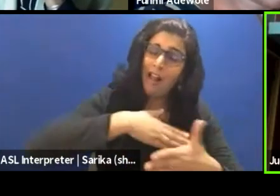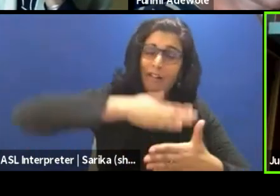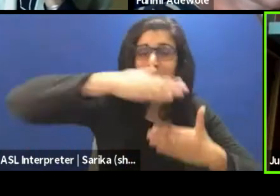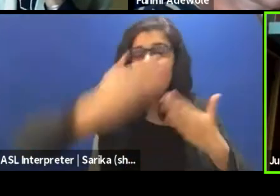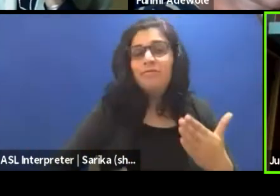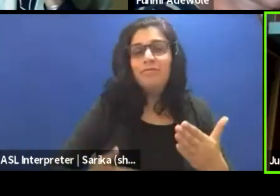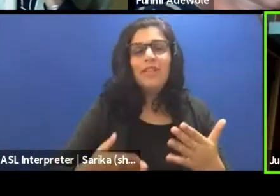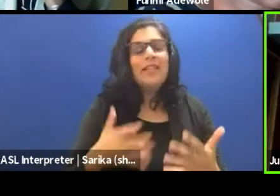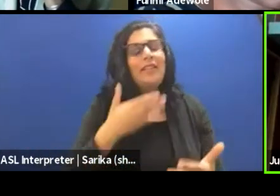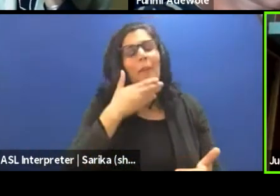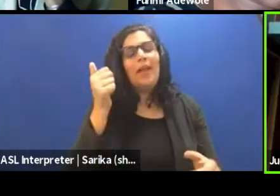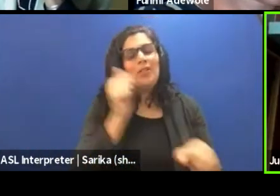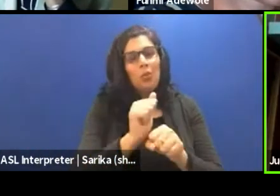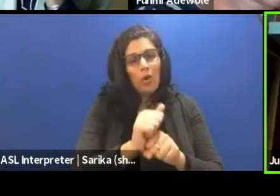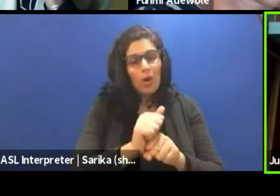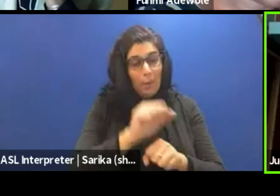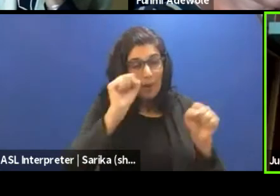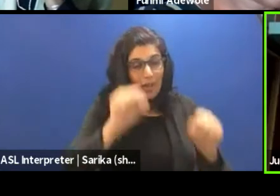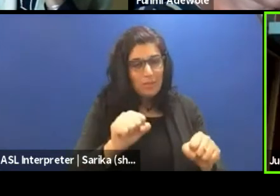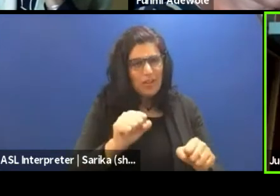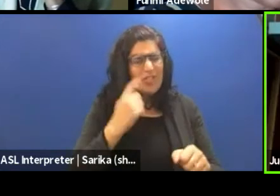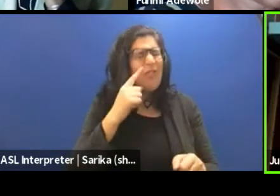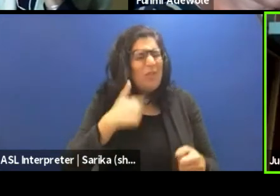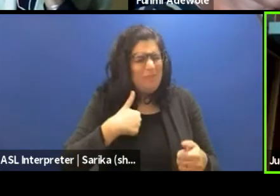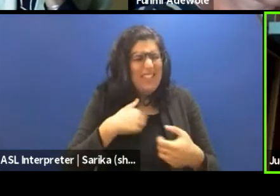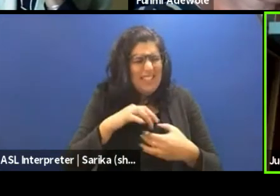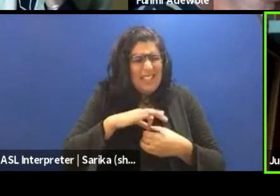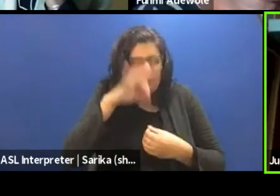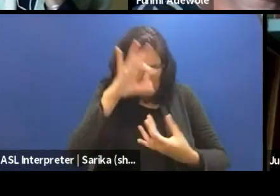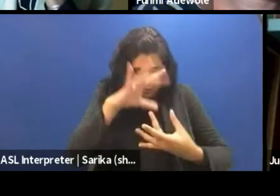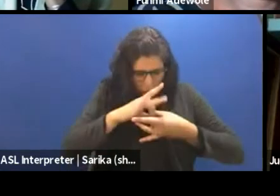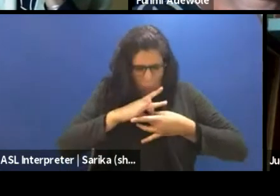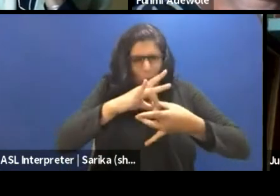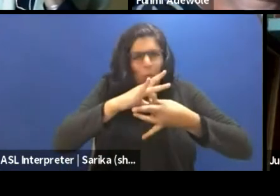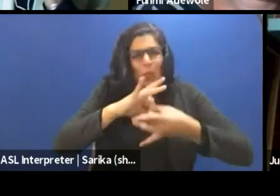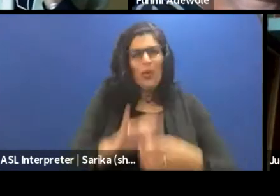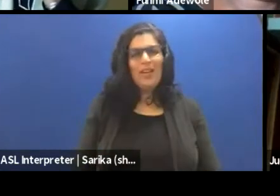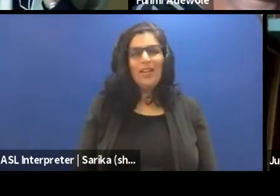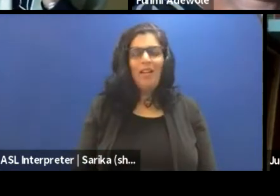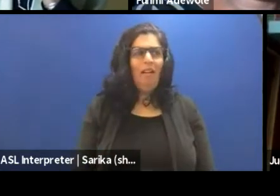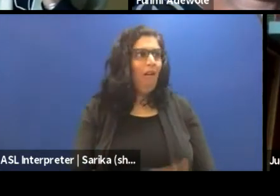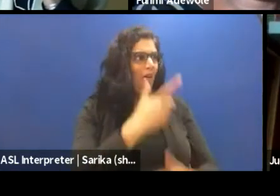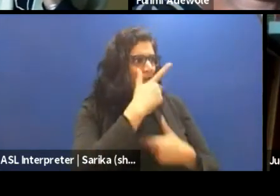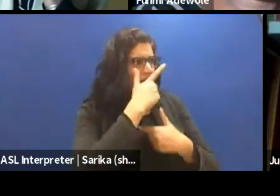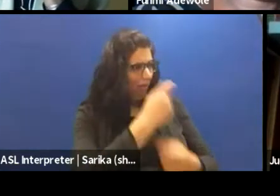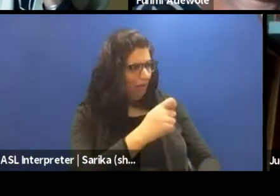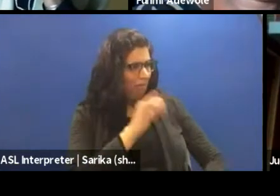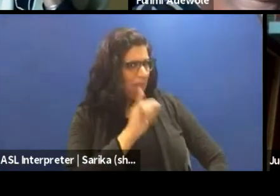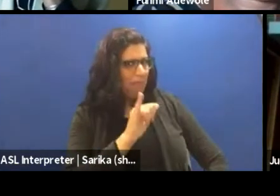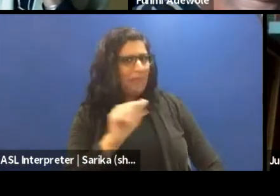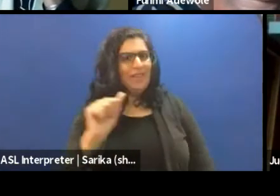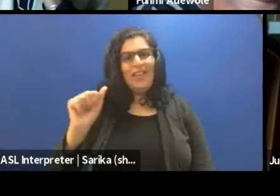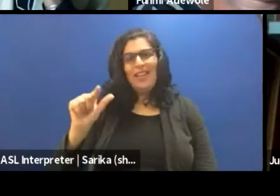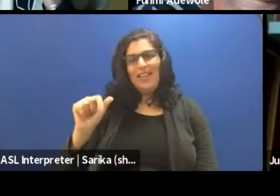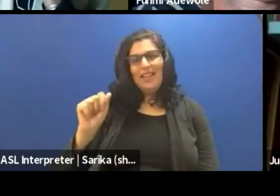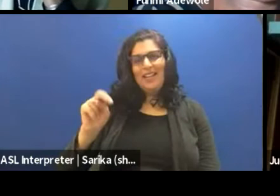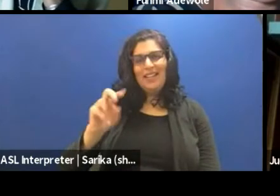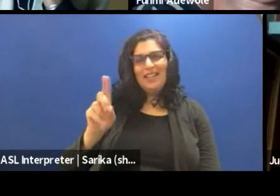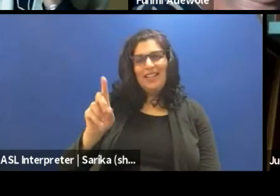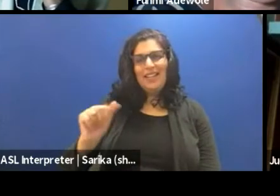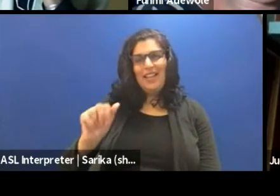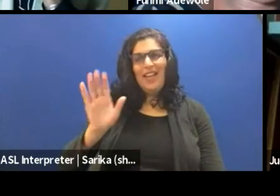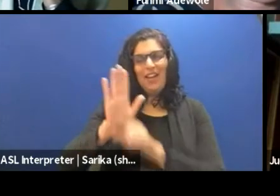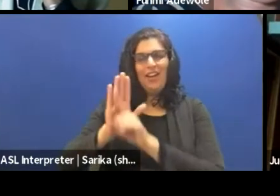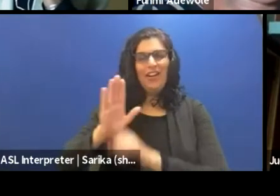it's spiritual. You surrender to the process. Uh, interesting. I know that Aganza's hand is up. So I'll allow Aganza